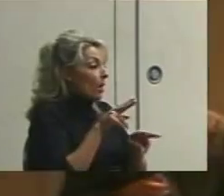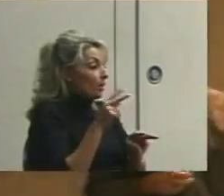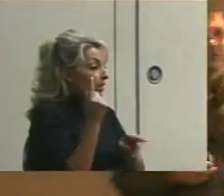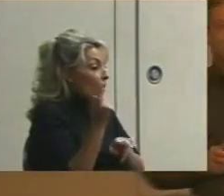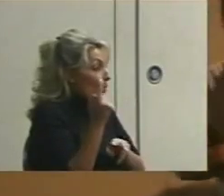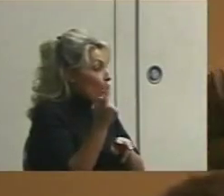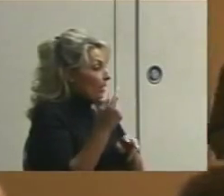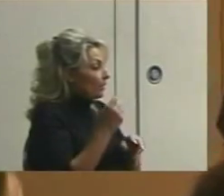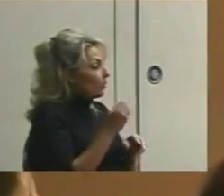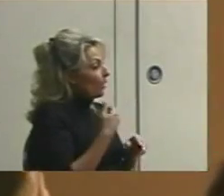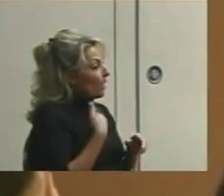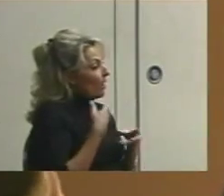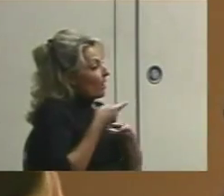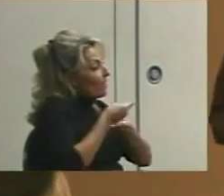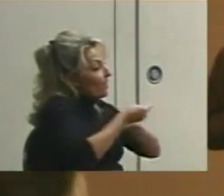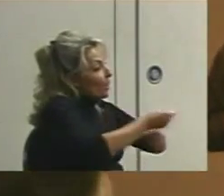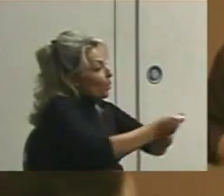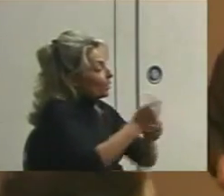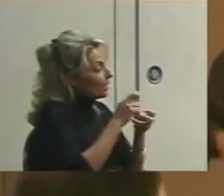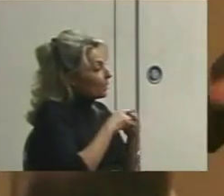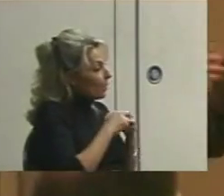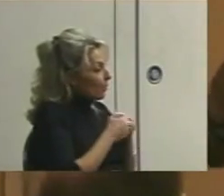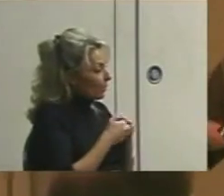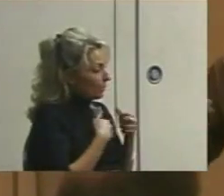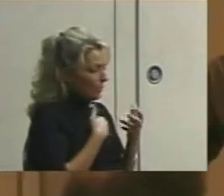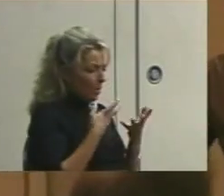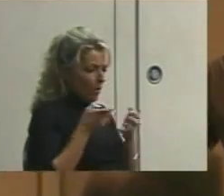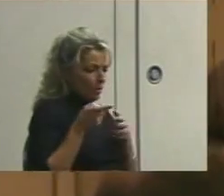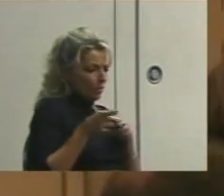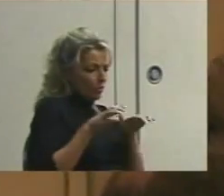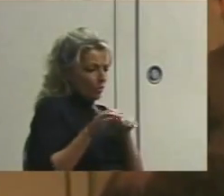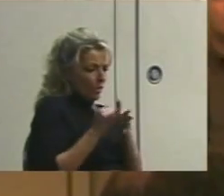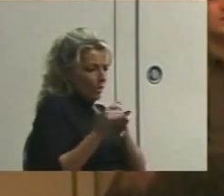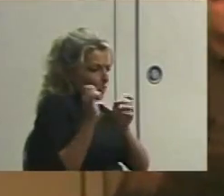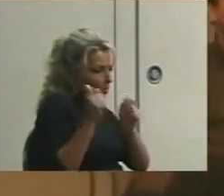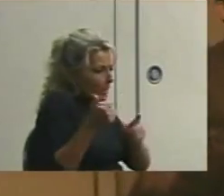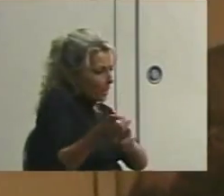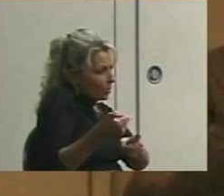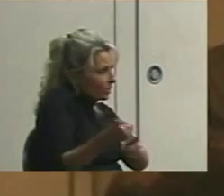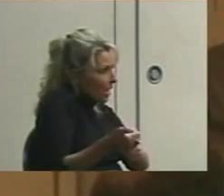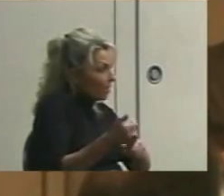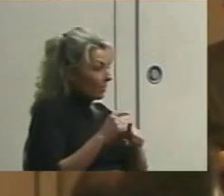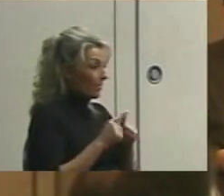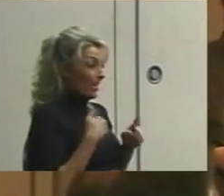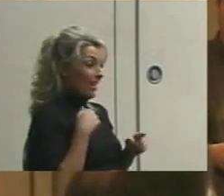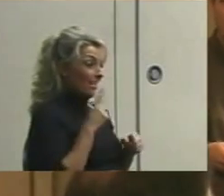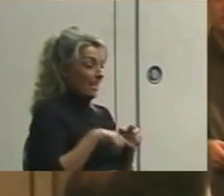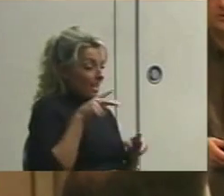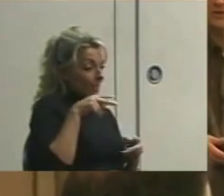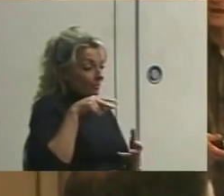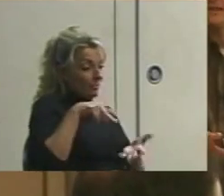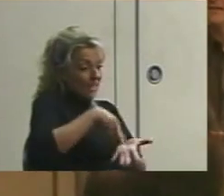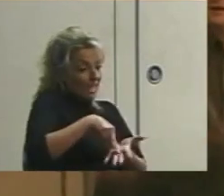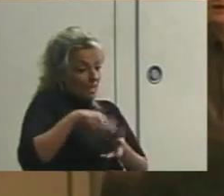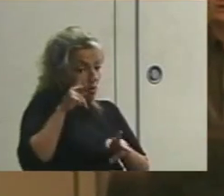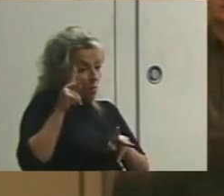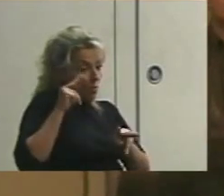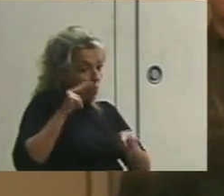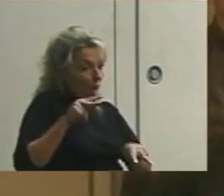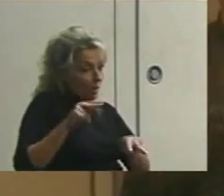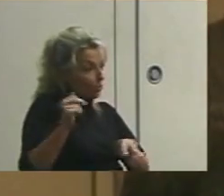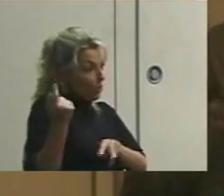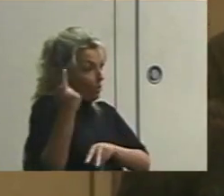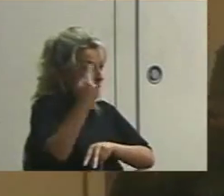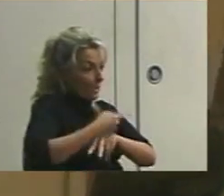issue. I want you to be able to do this quickly on your own, but I can't stand there and watch you all day to see how